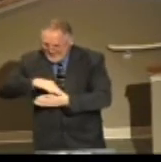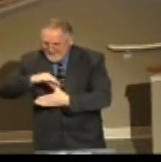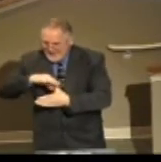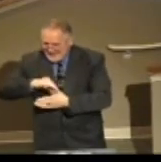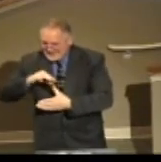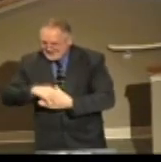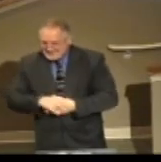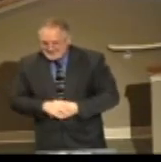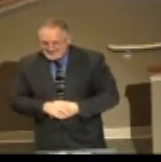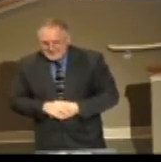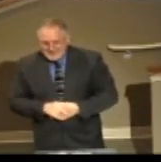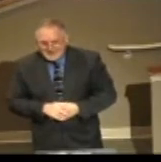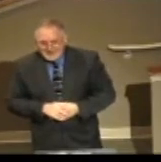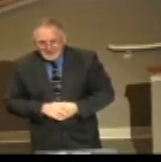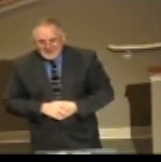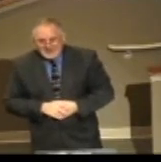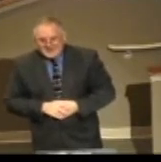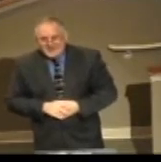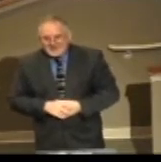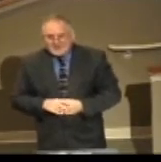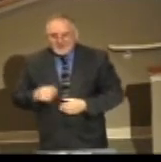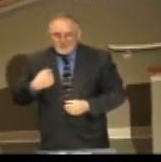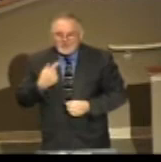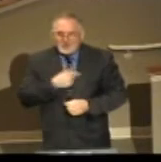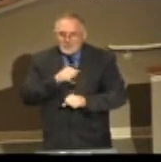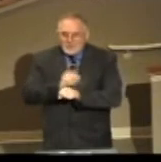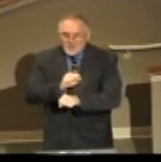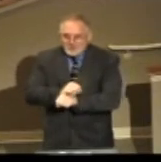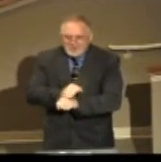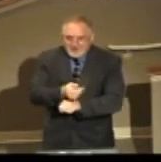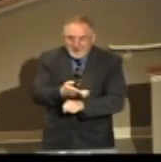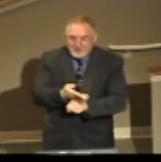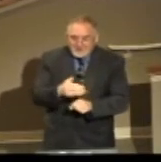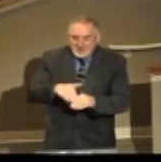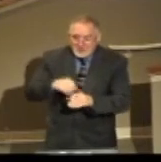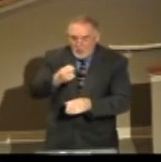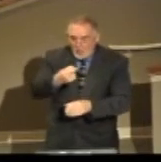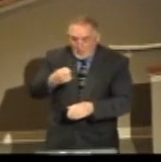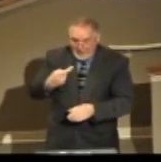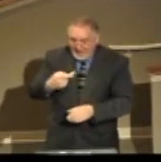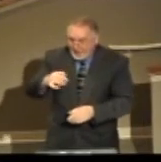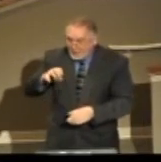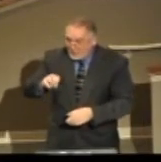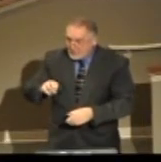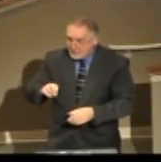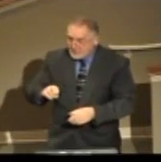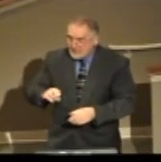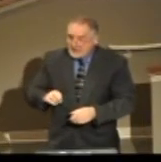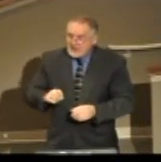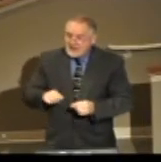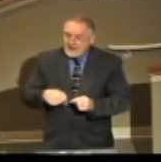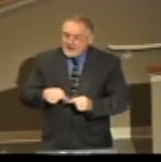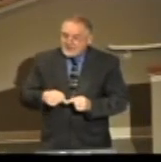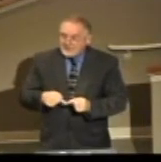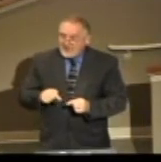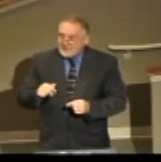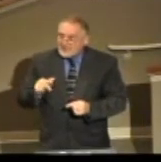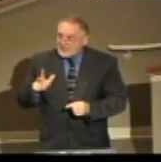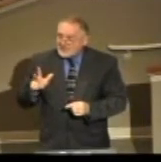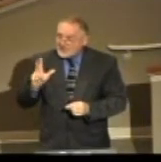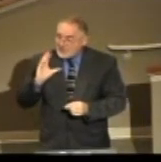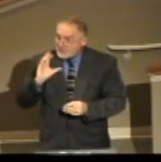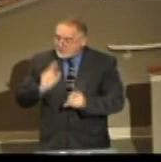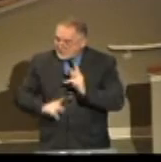that stuff off easily. And we worked there, and God built a church there. We were running almost 300 in the wintertime in a tent